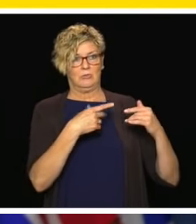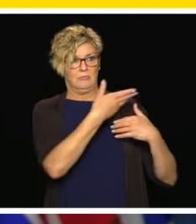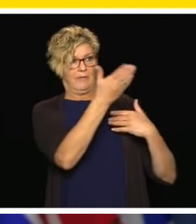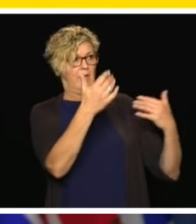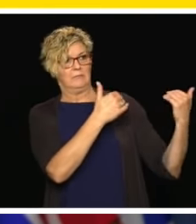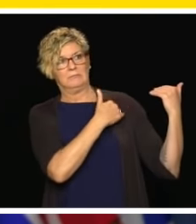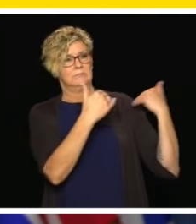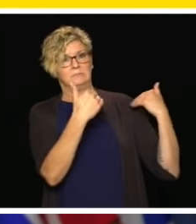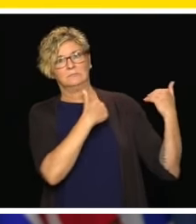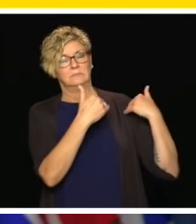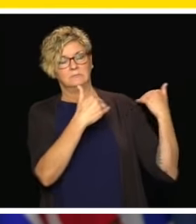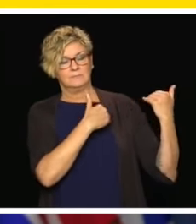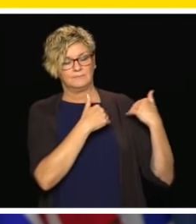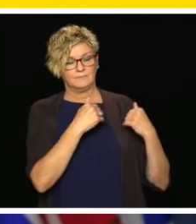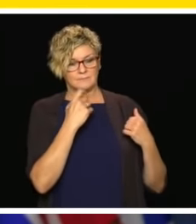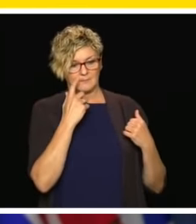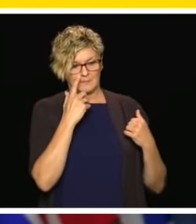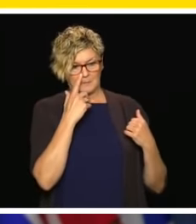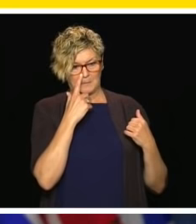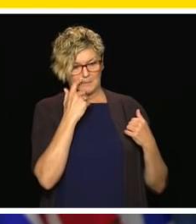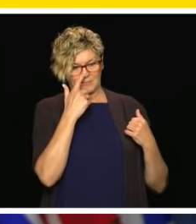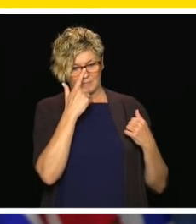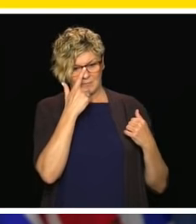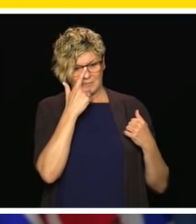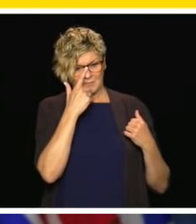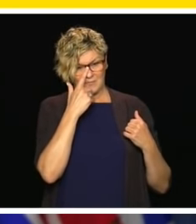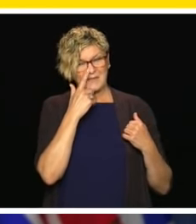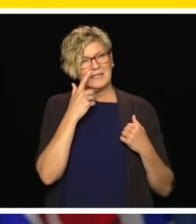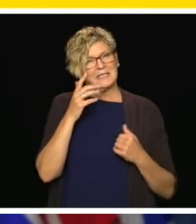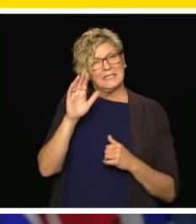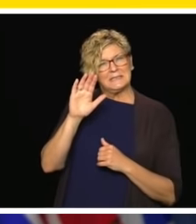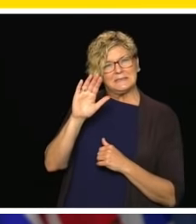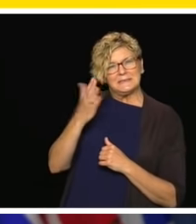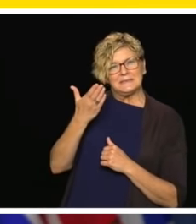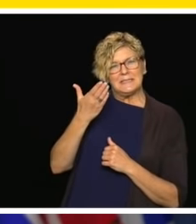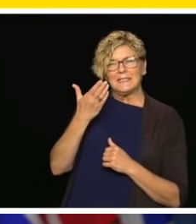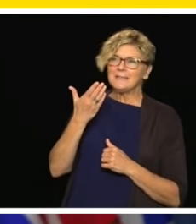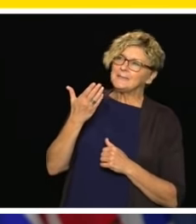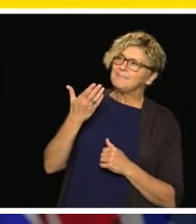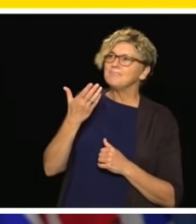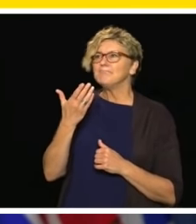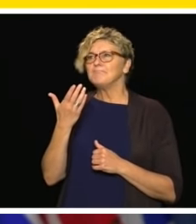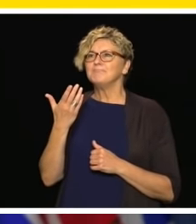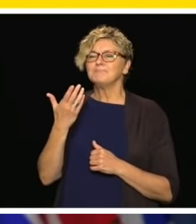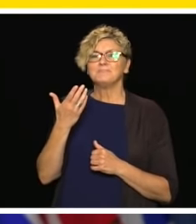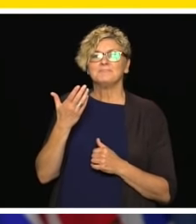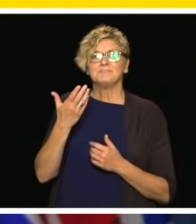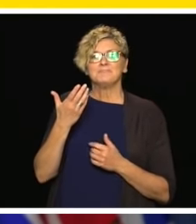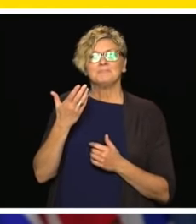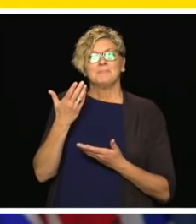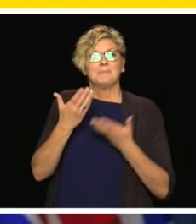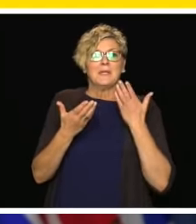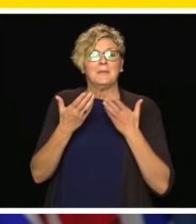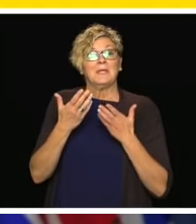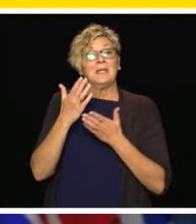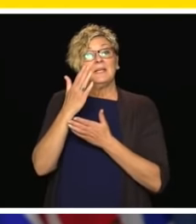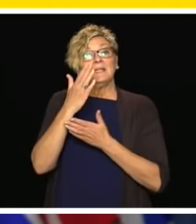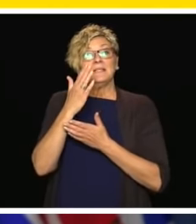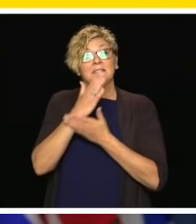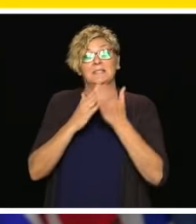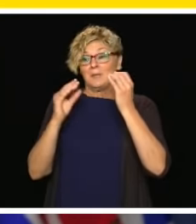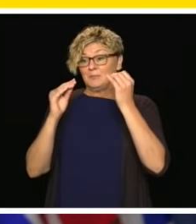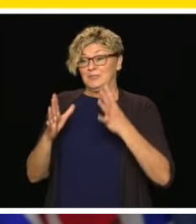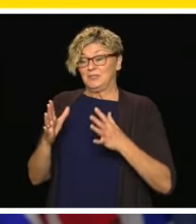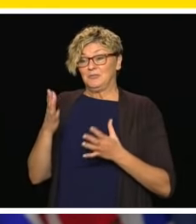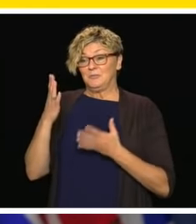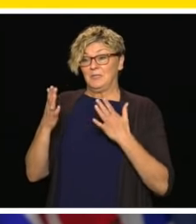the teachers, any concerned teachers, a bit of an out if you just can stay home if you have the sniffles. Is that what's happening here?